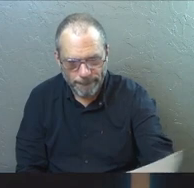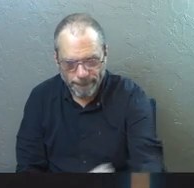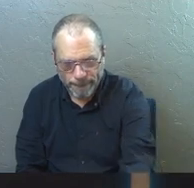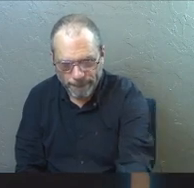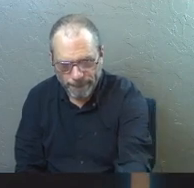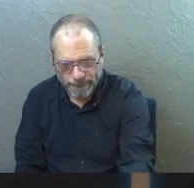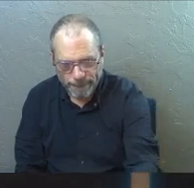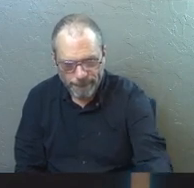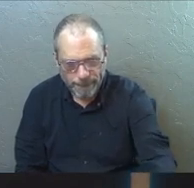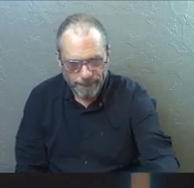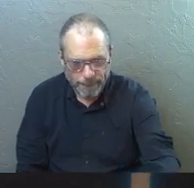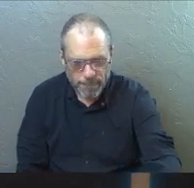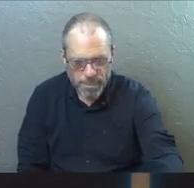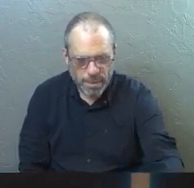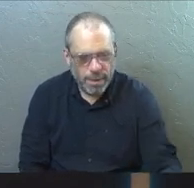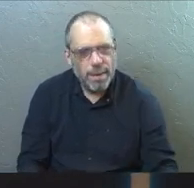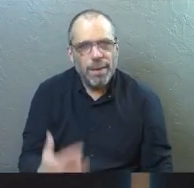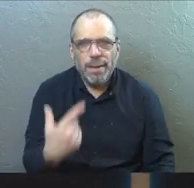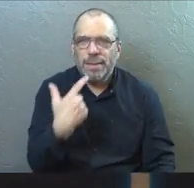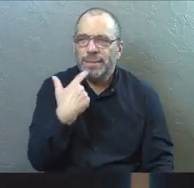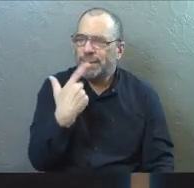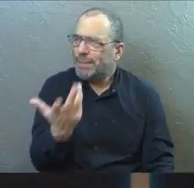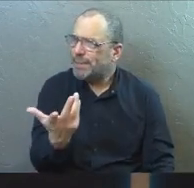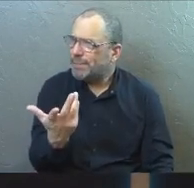I cannot tell you how much I love the Lord.